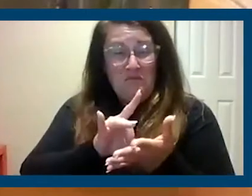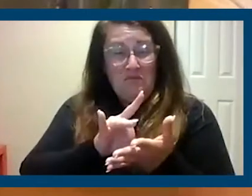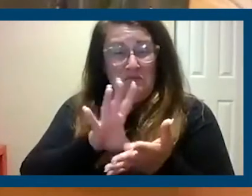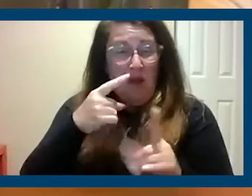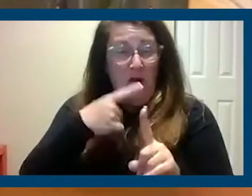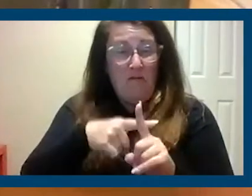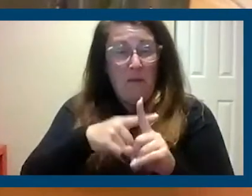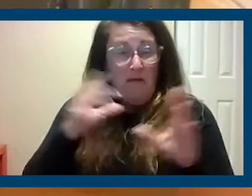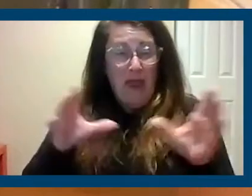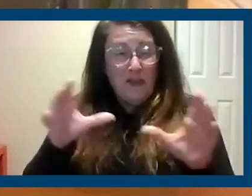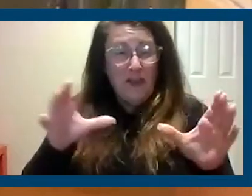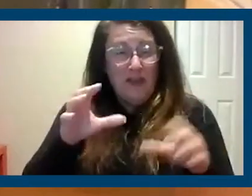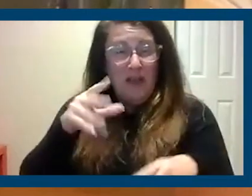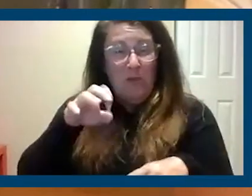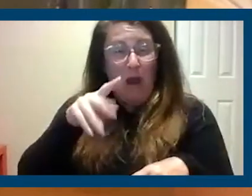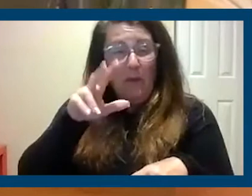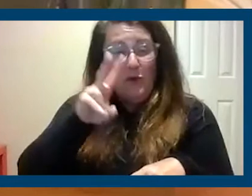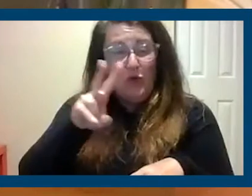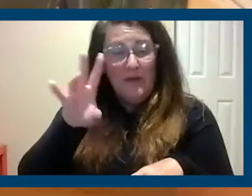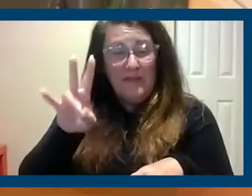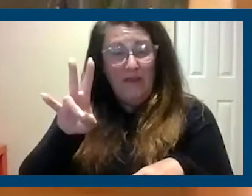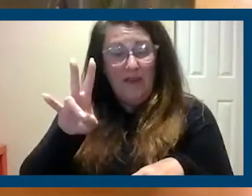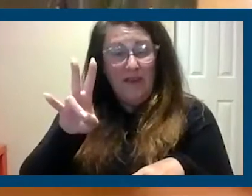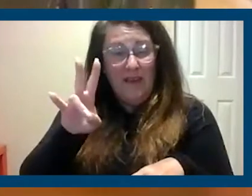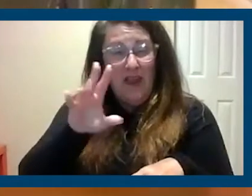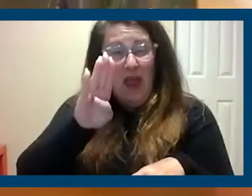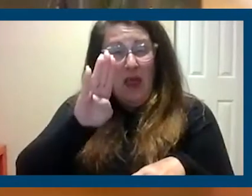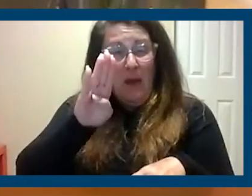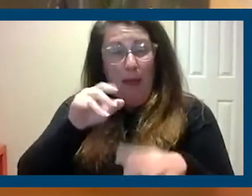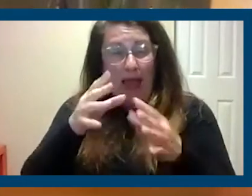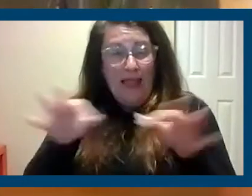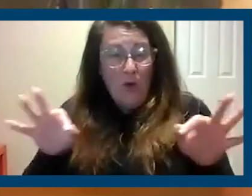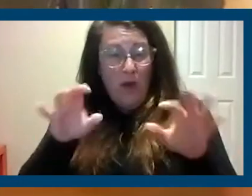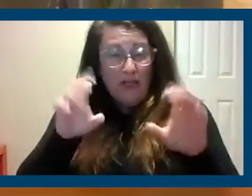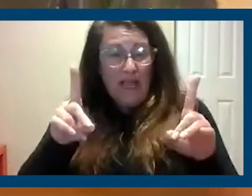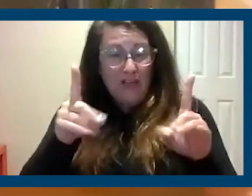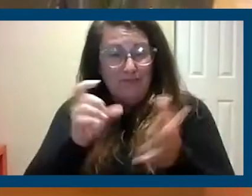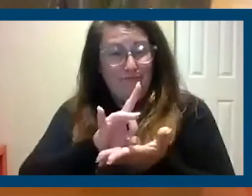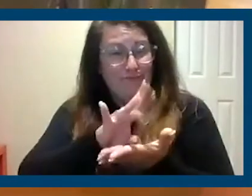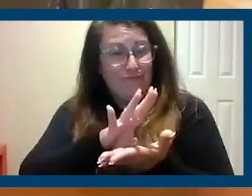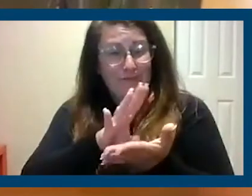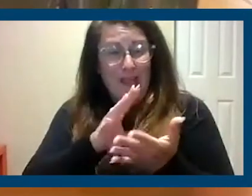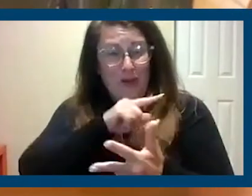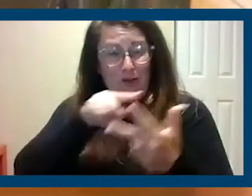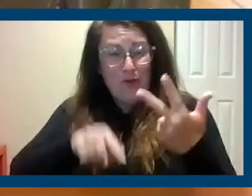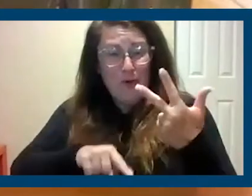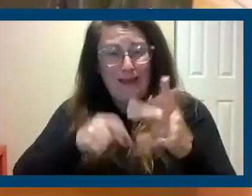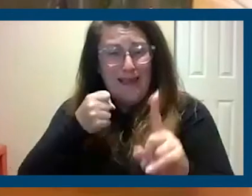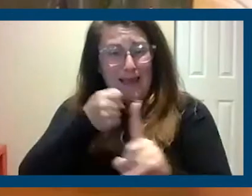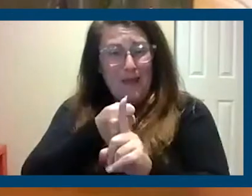You had Prop 227, eliminating bilingual education. Three ballot initiatives that largely impacted people